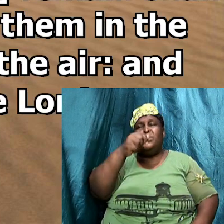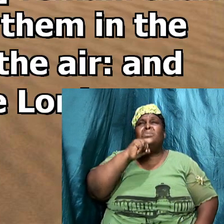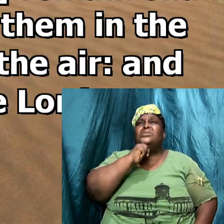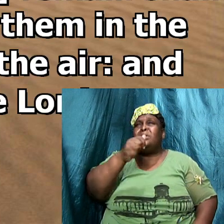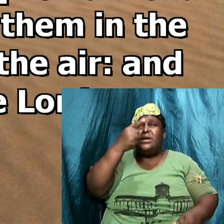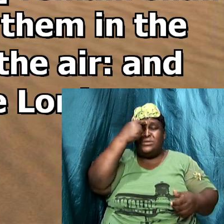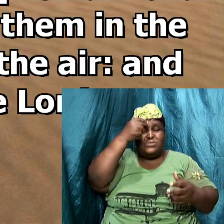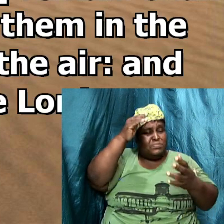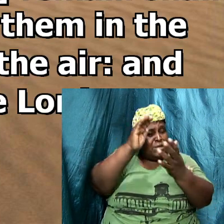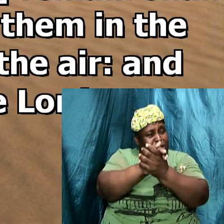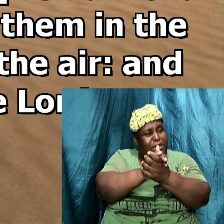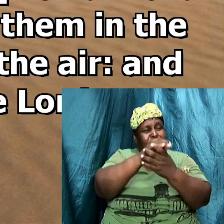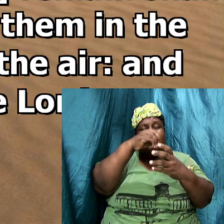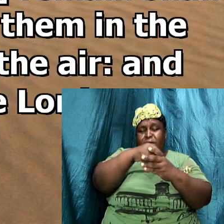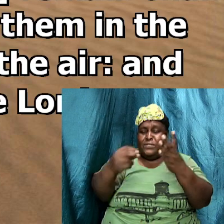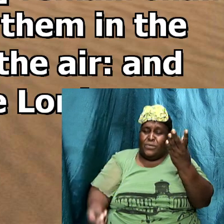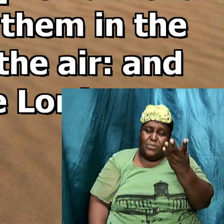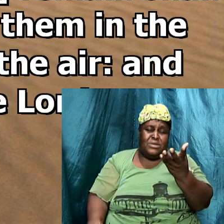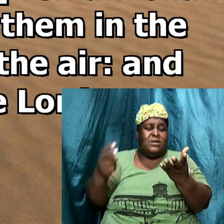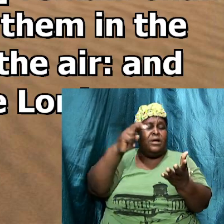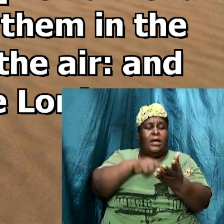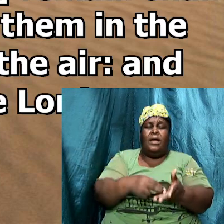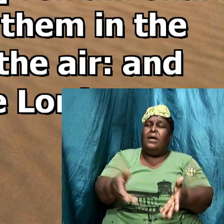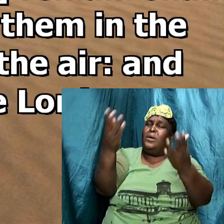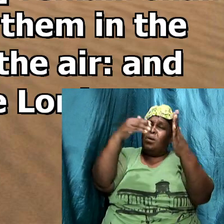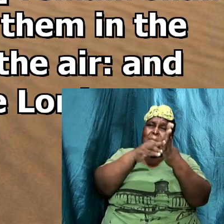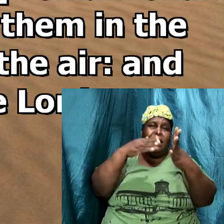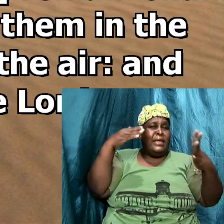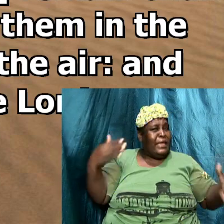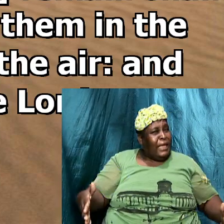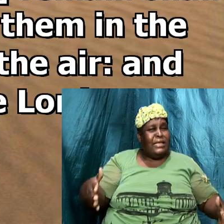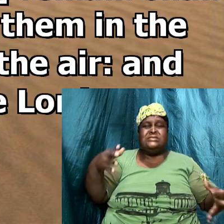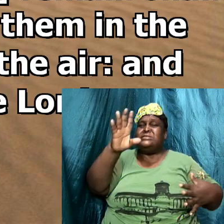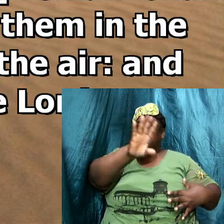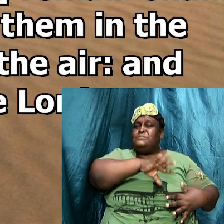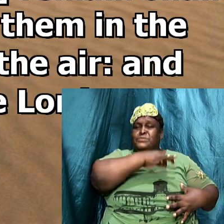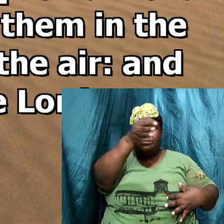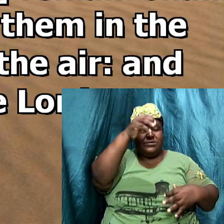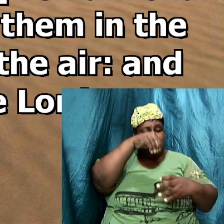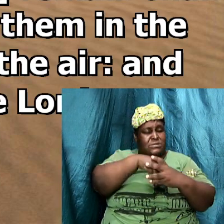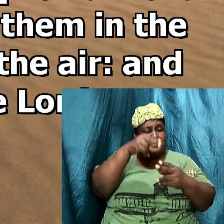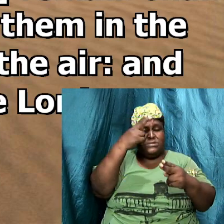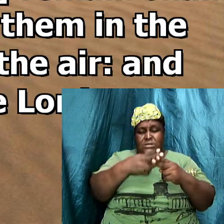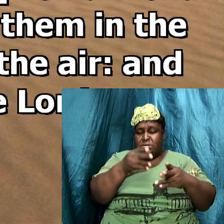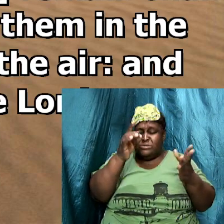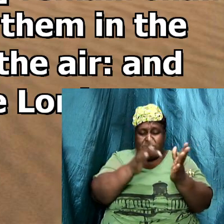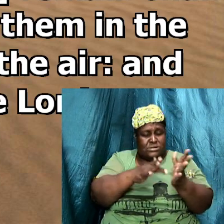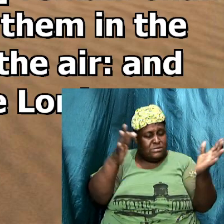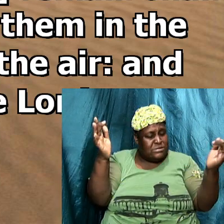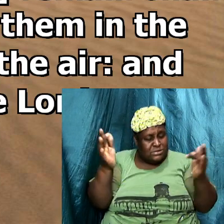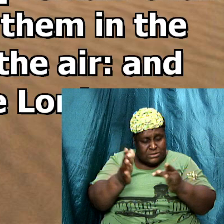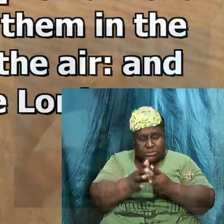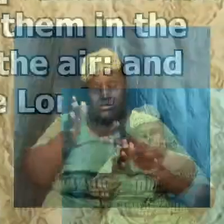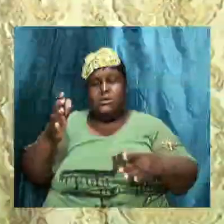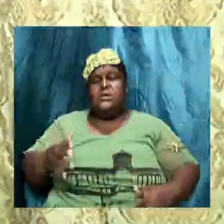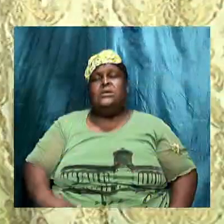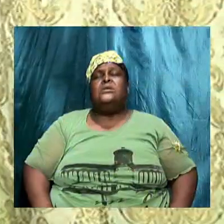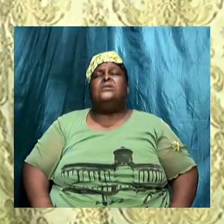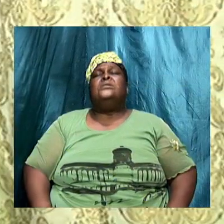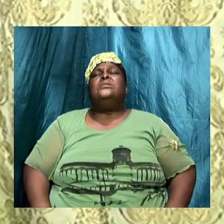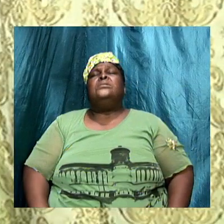he may not come against that one more time in the name of Jesus Christ